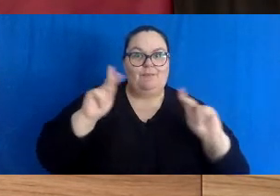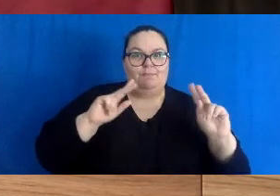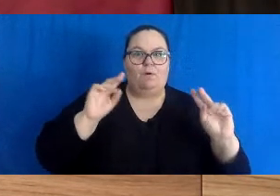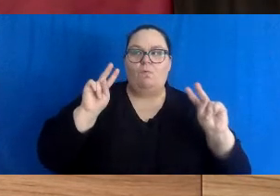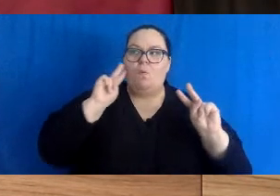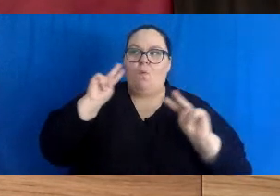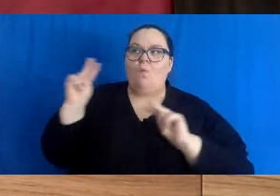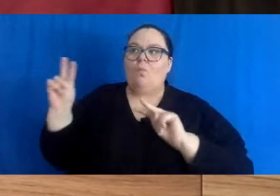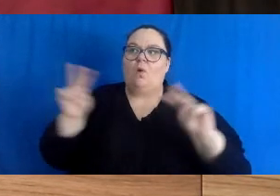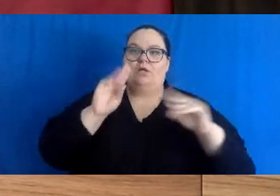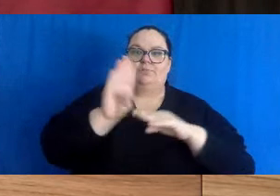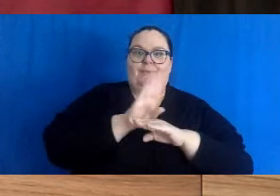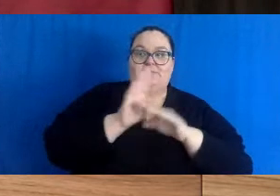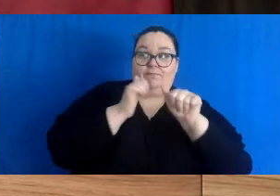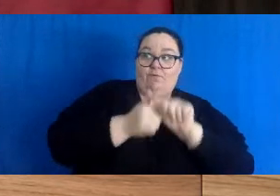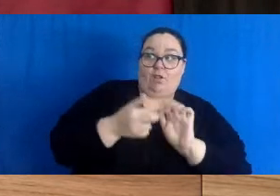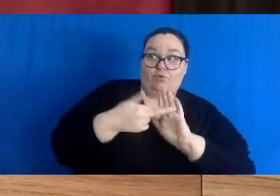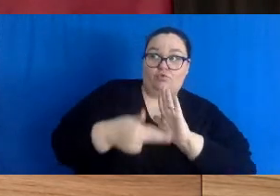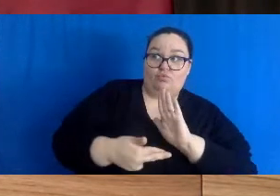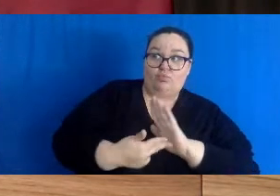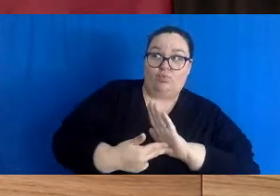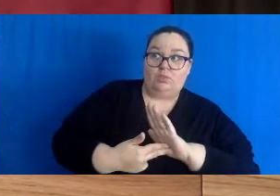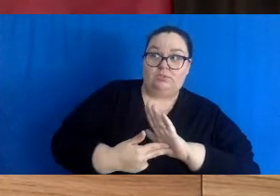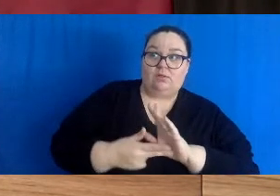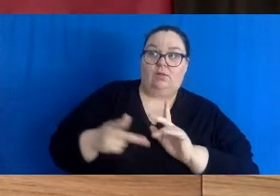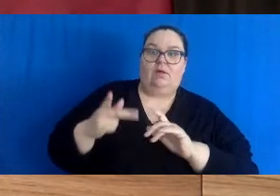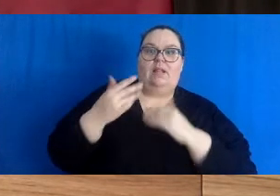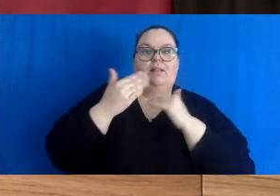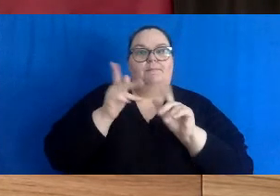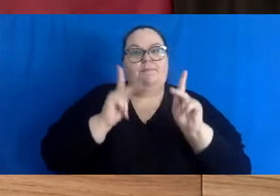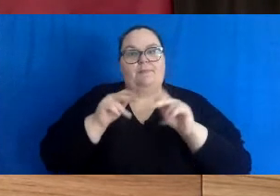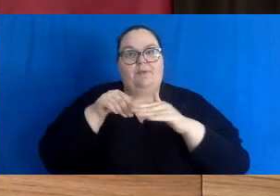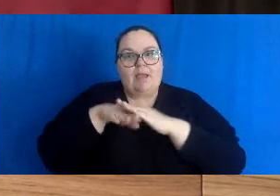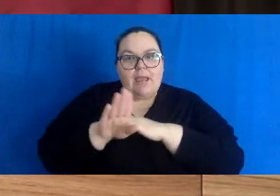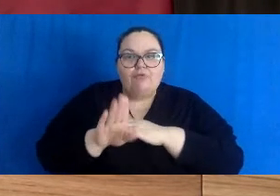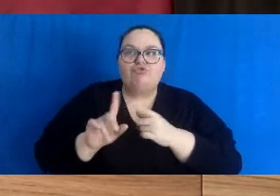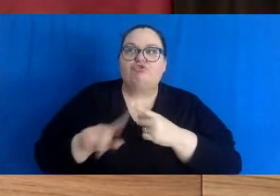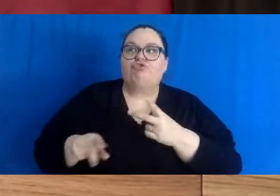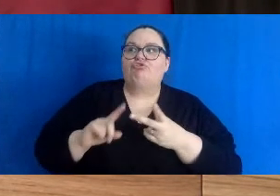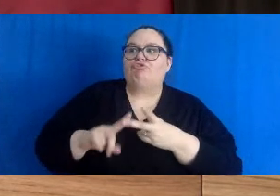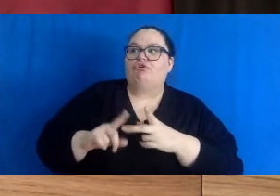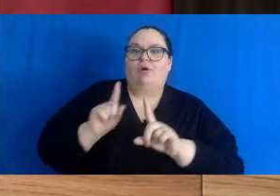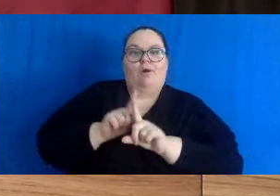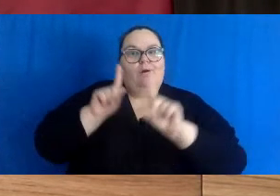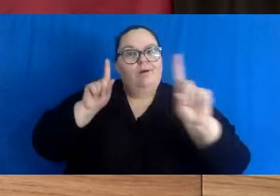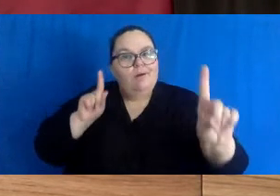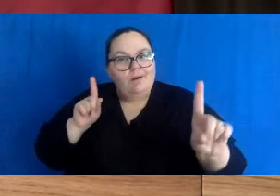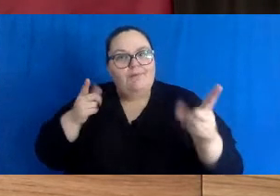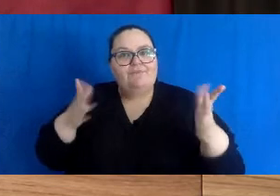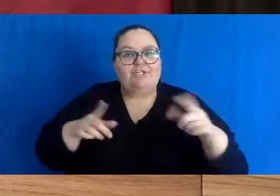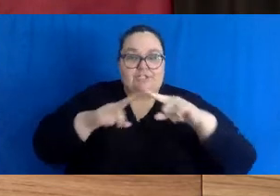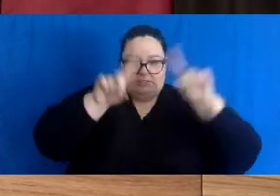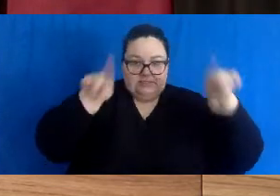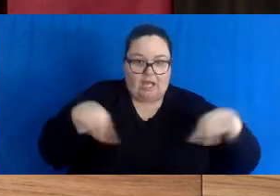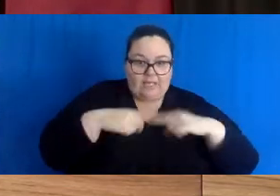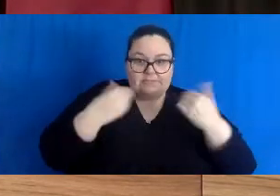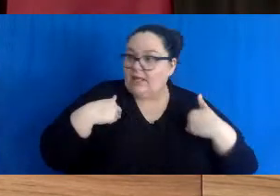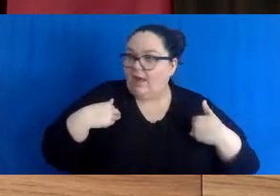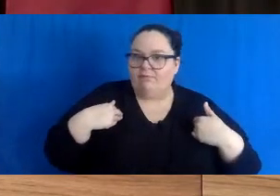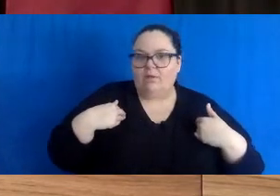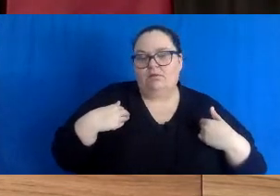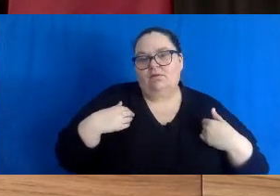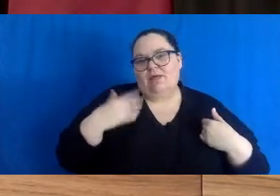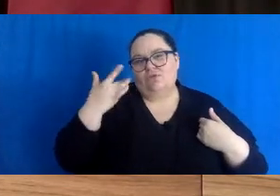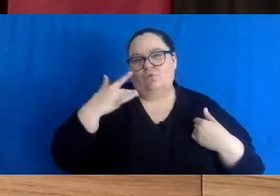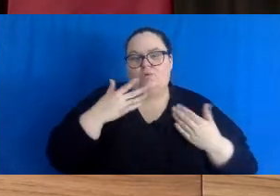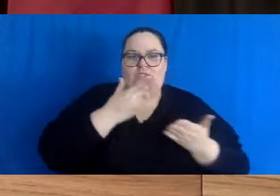eye on all of the things that need to be happening within those retail spaces in terms of distancing, signage, et cetera. Thank